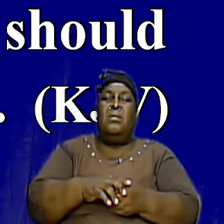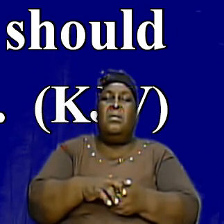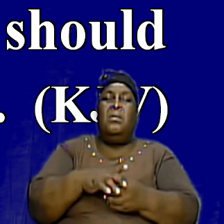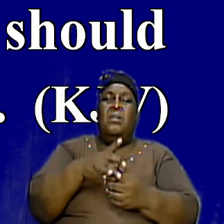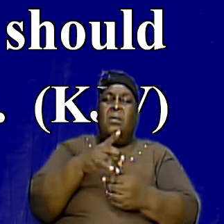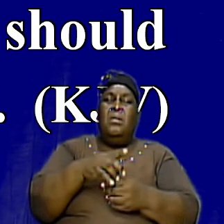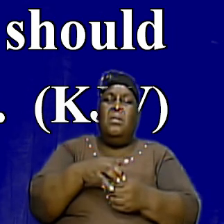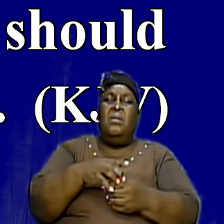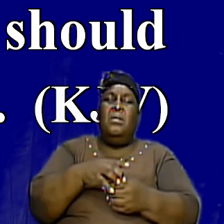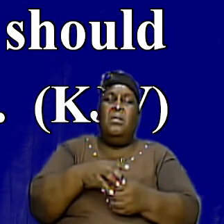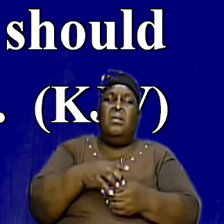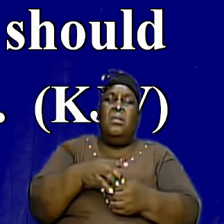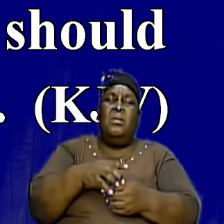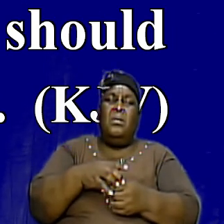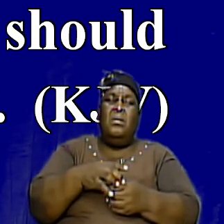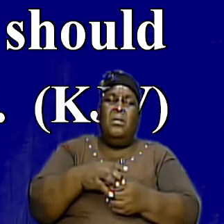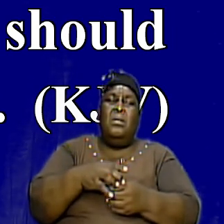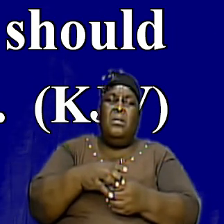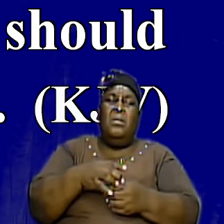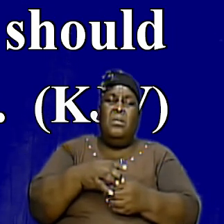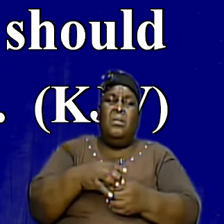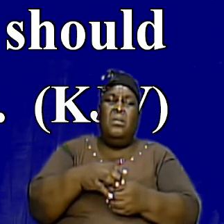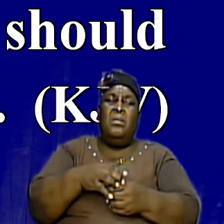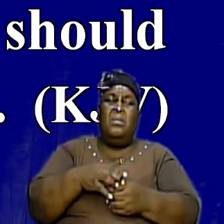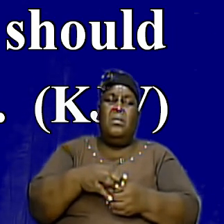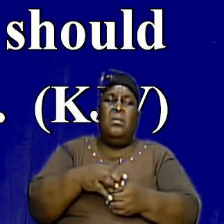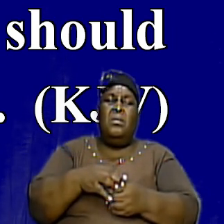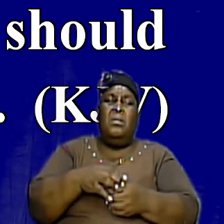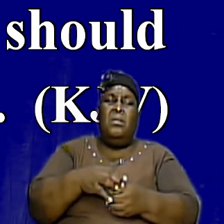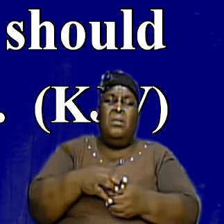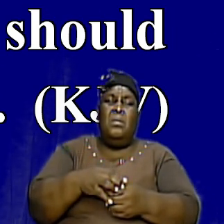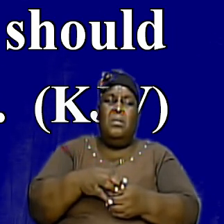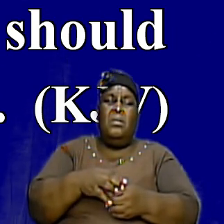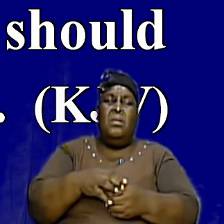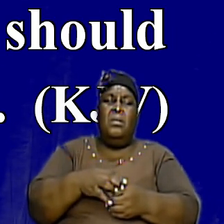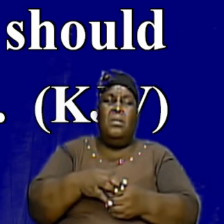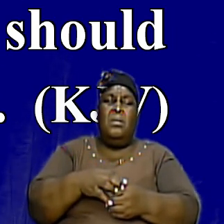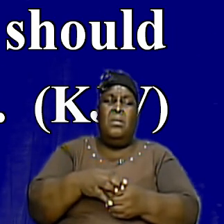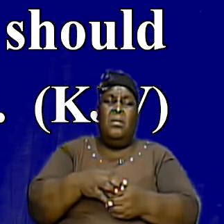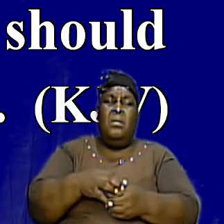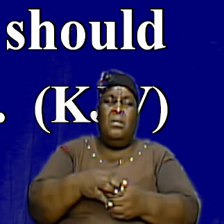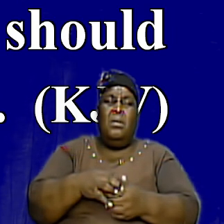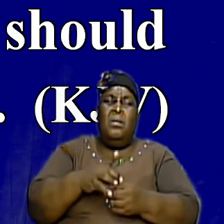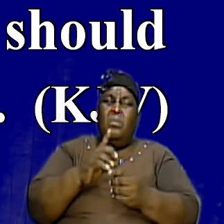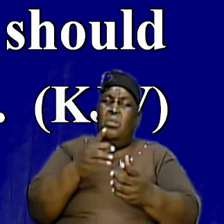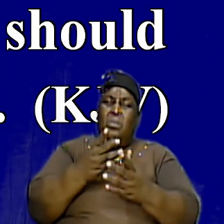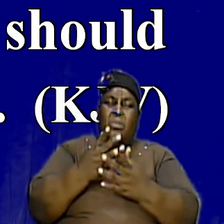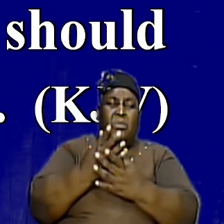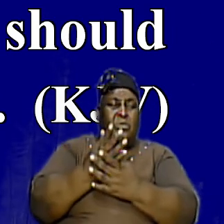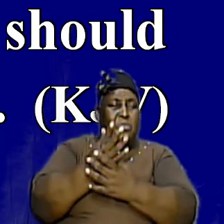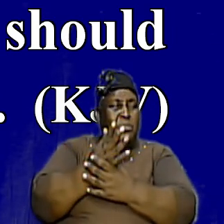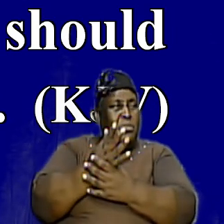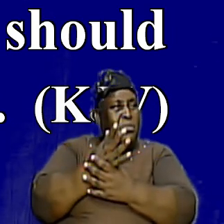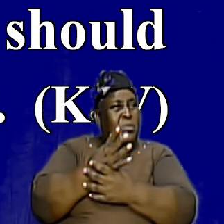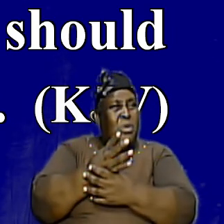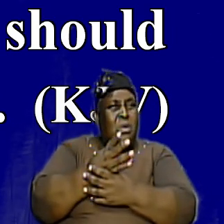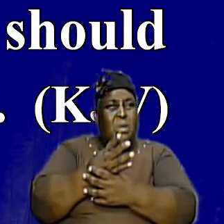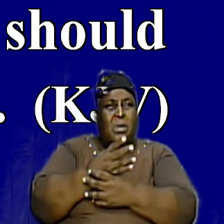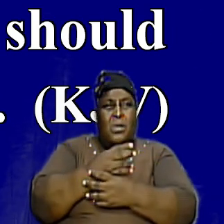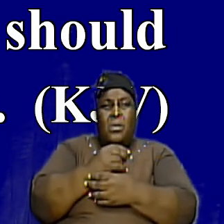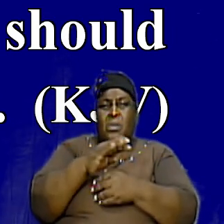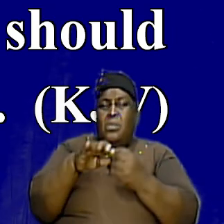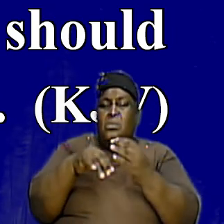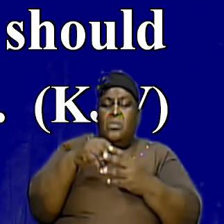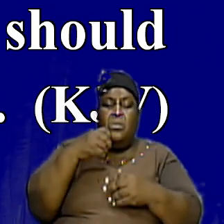Recounting Their Experience And They Went Through That Entire Wilderness